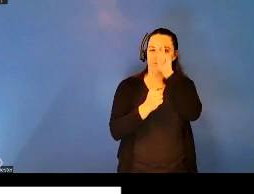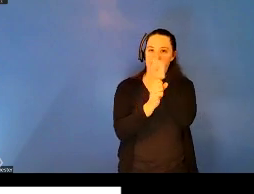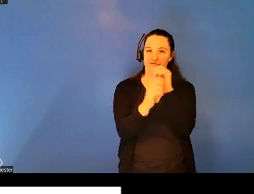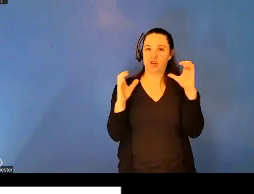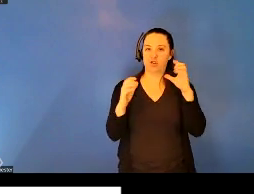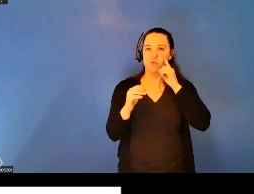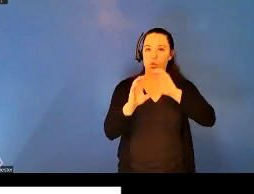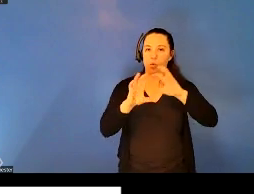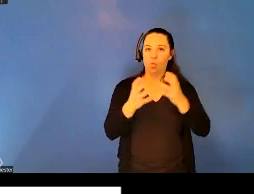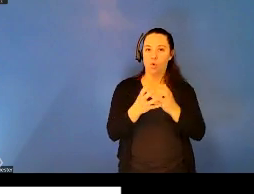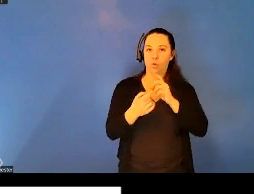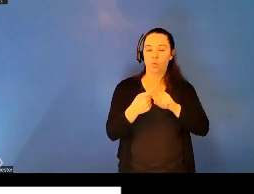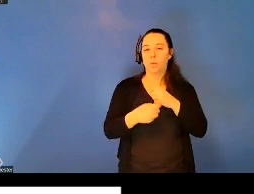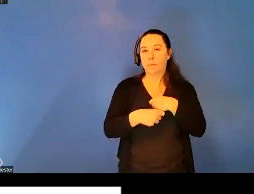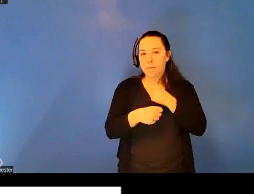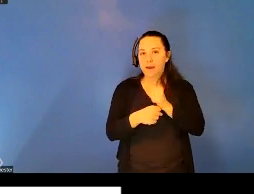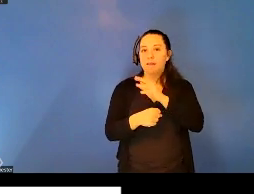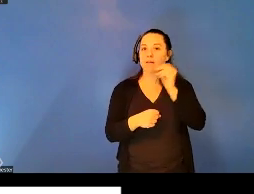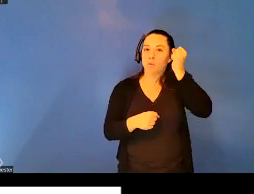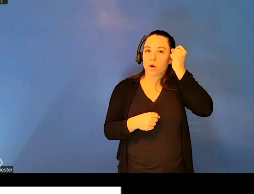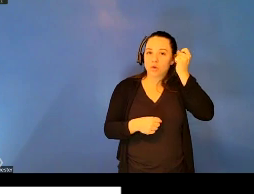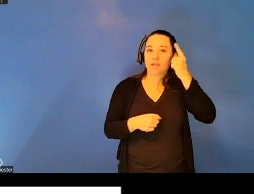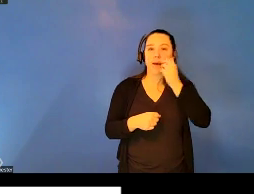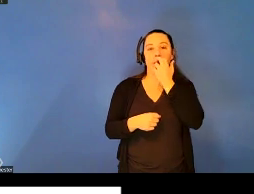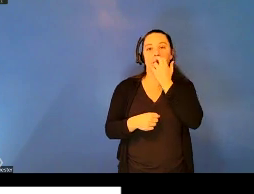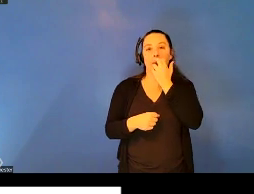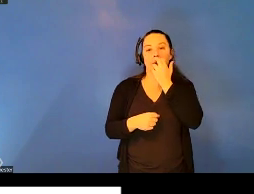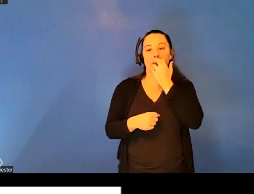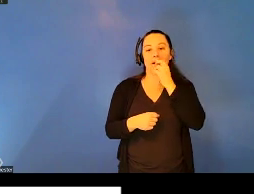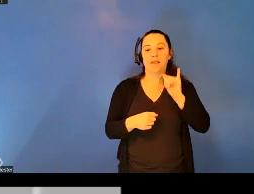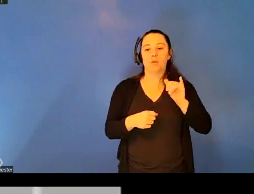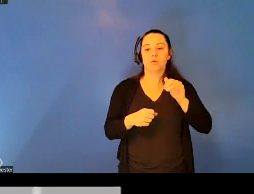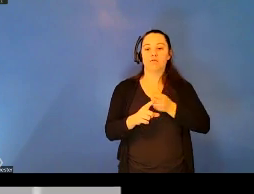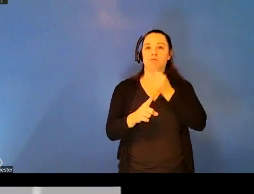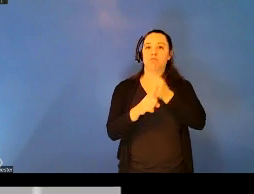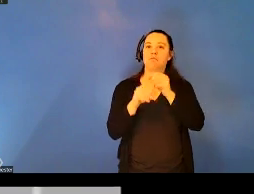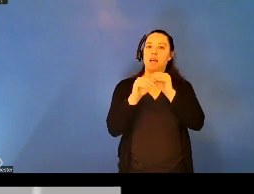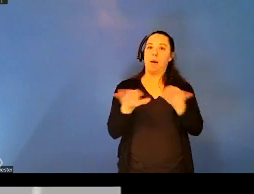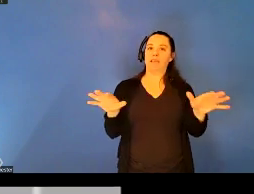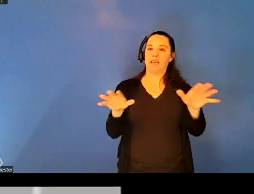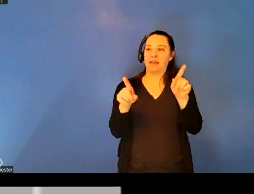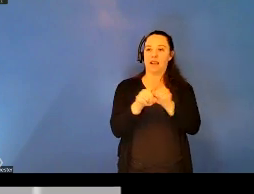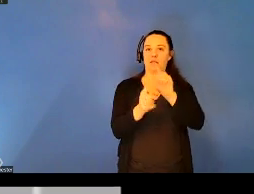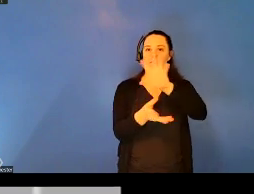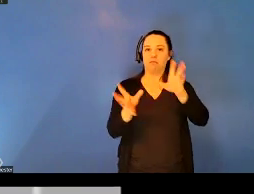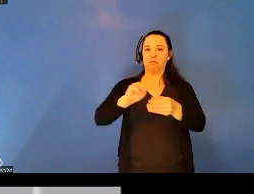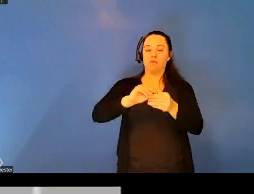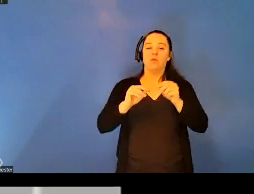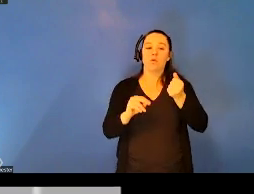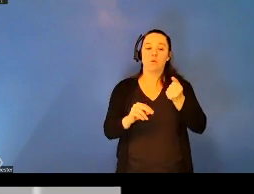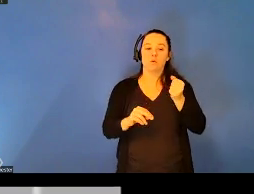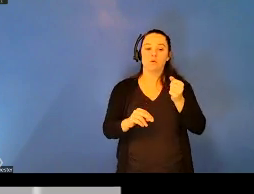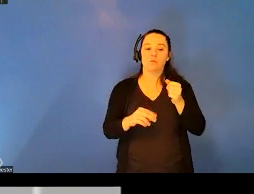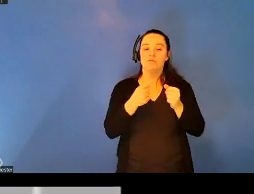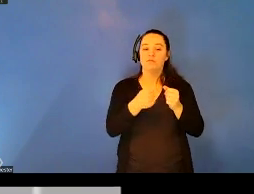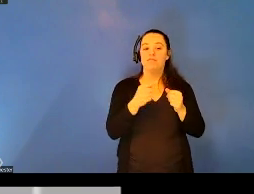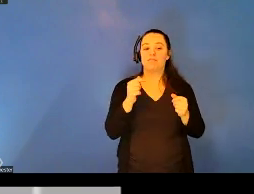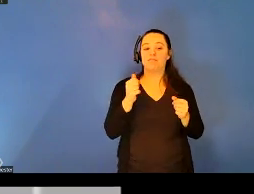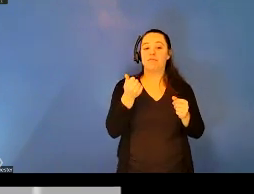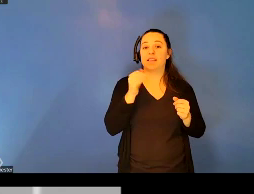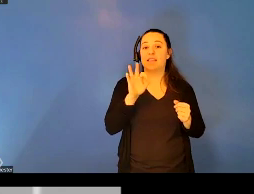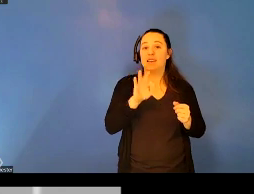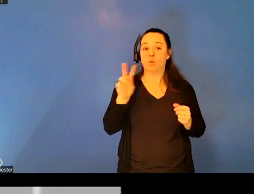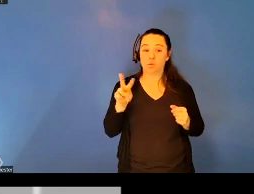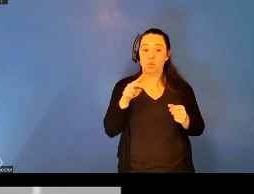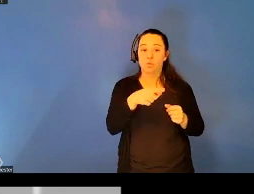produce them and in order to understand the epidemics as a whole. So in 1992, Stuart Hall